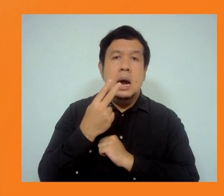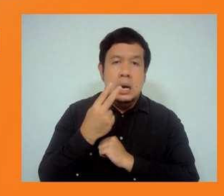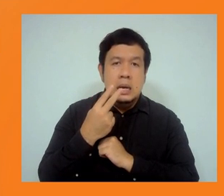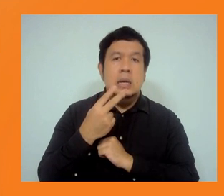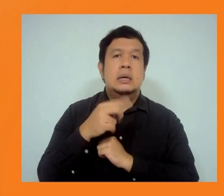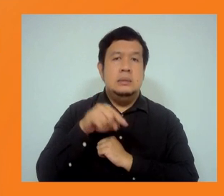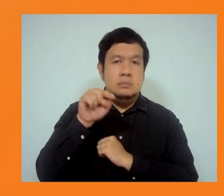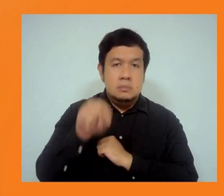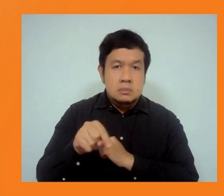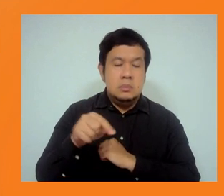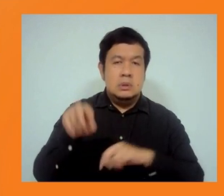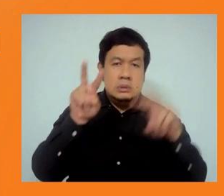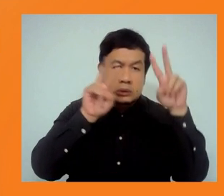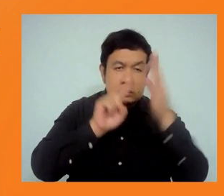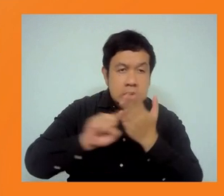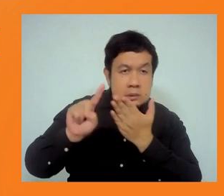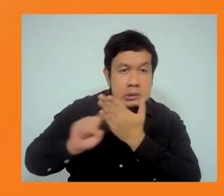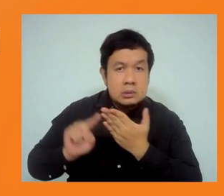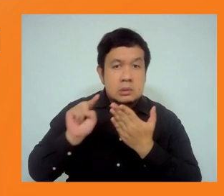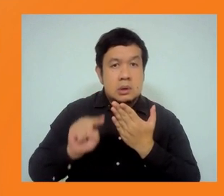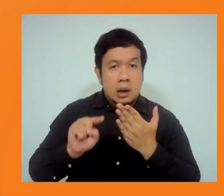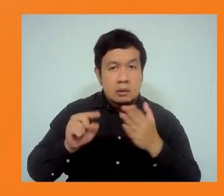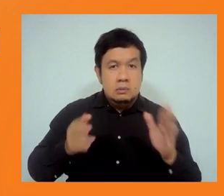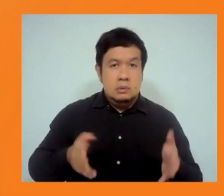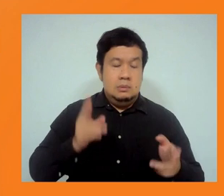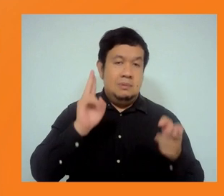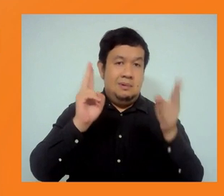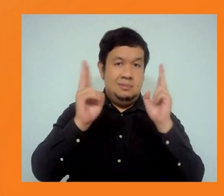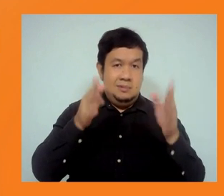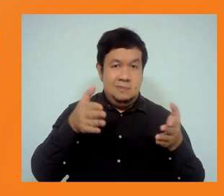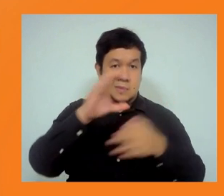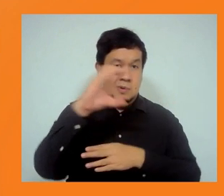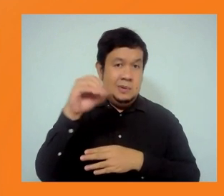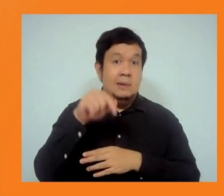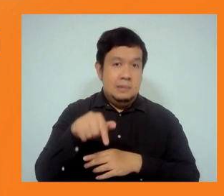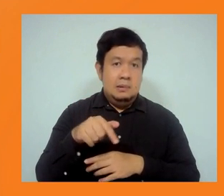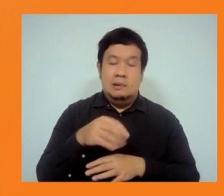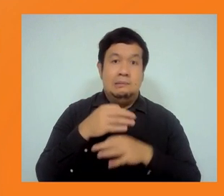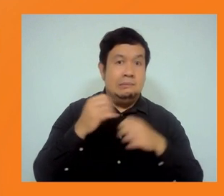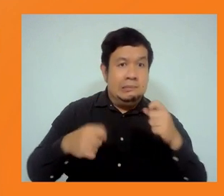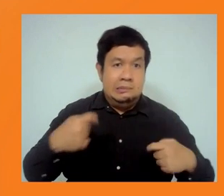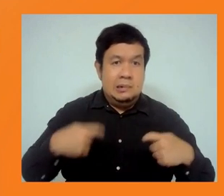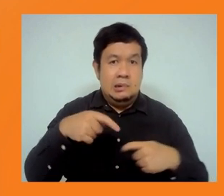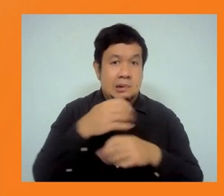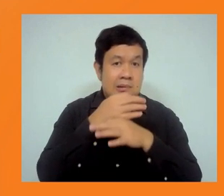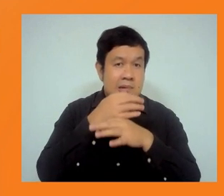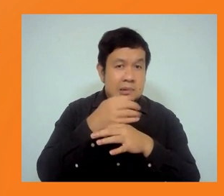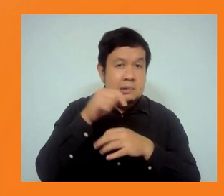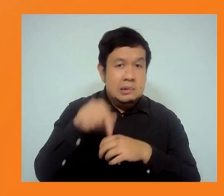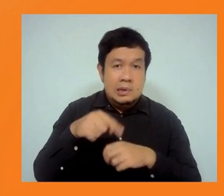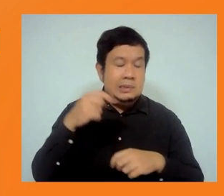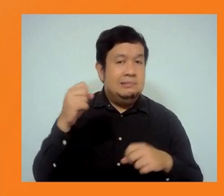urgently for this really cannot be fixed post facto. We know there are environmental